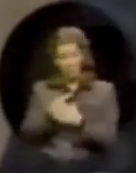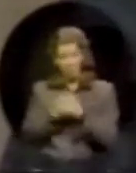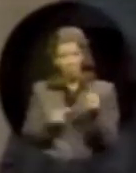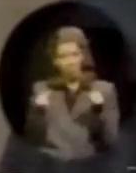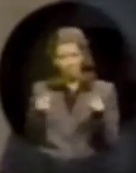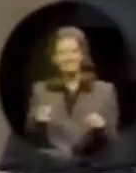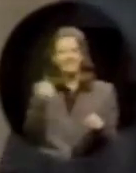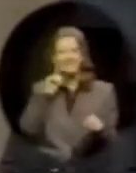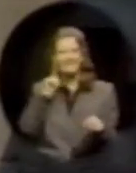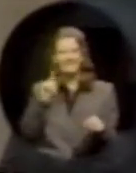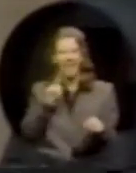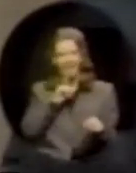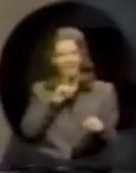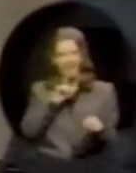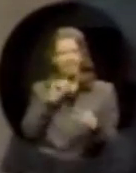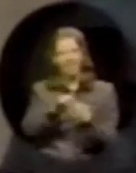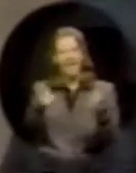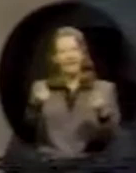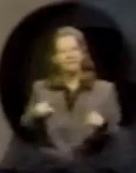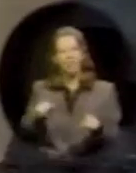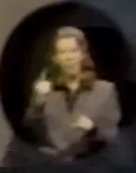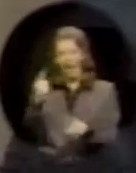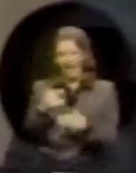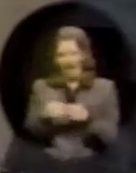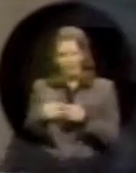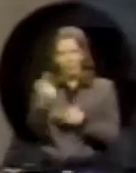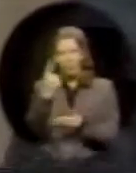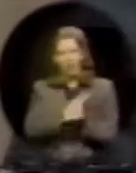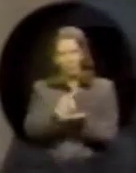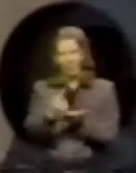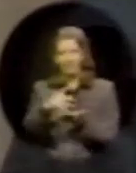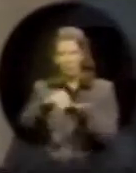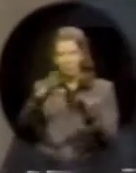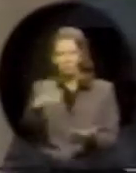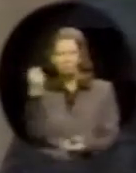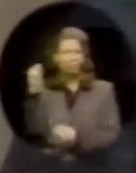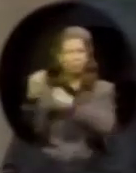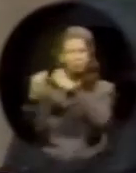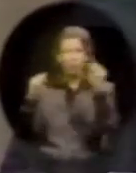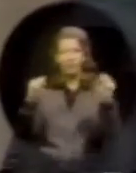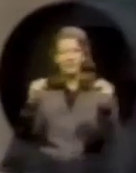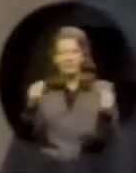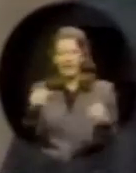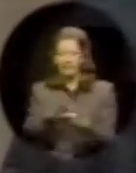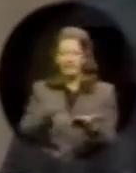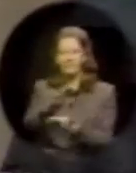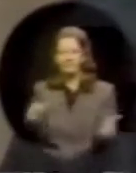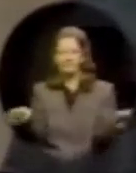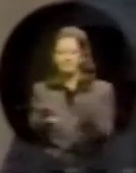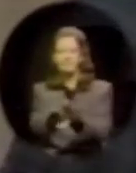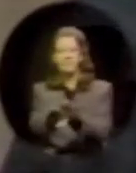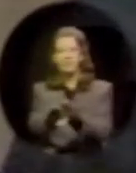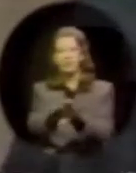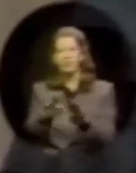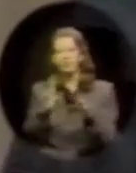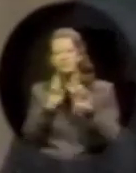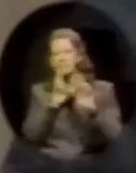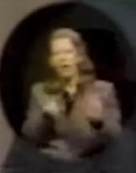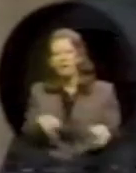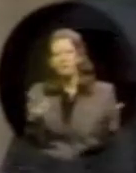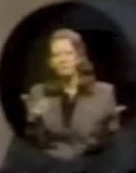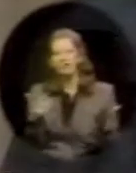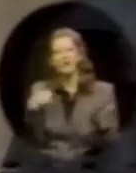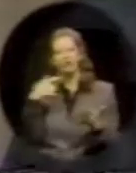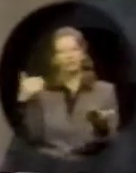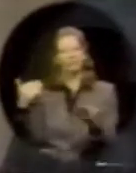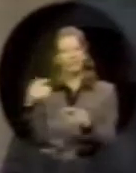of whom are deaf. That came after a week of student protests and campus shutdown in response to the original appointment of